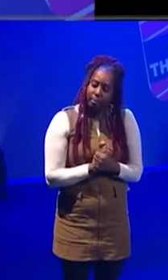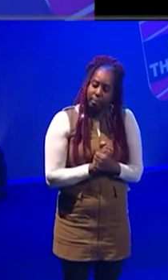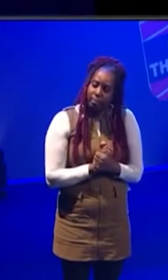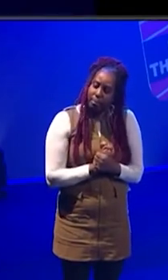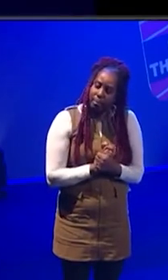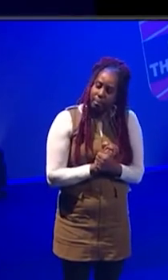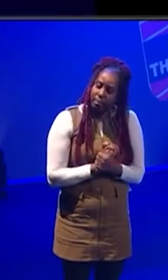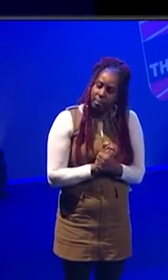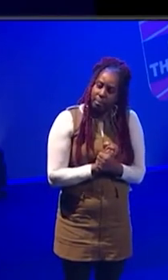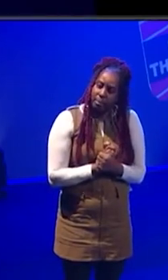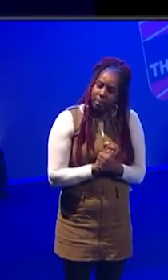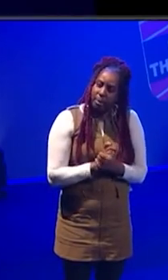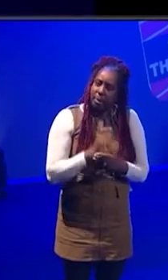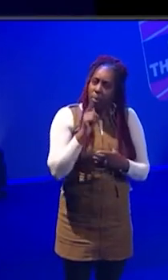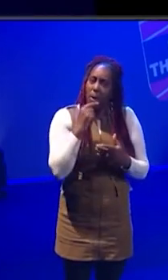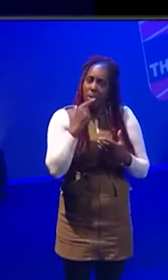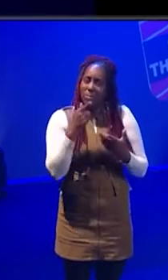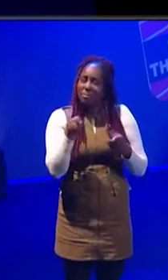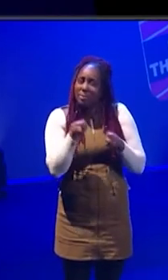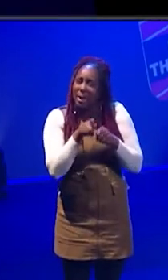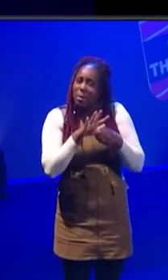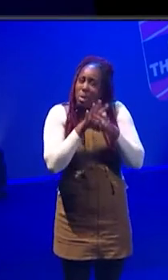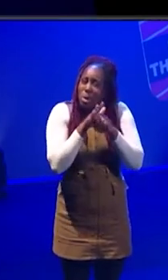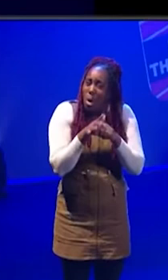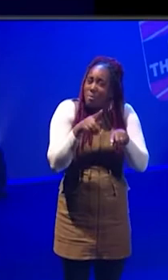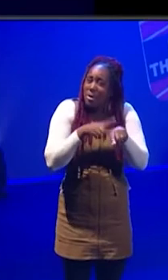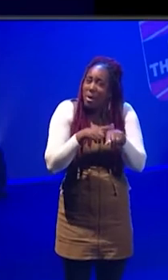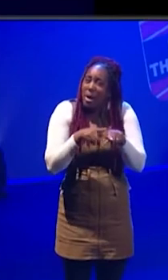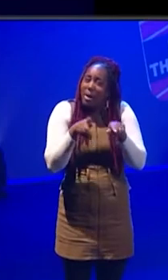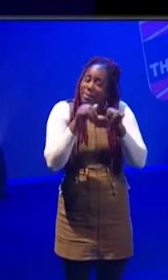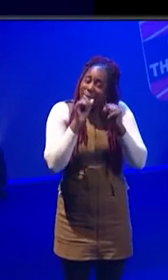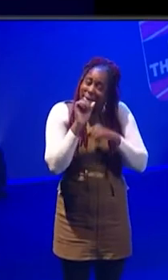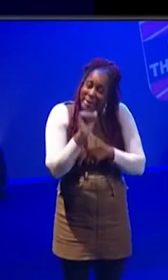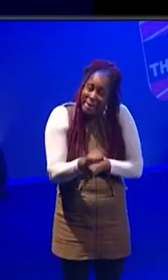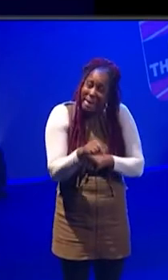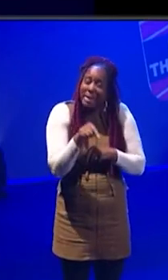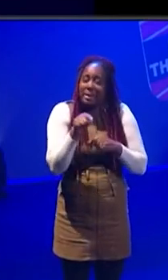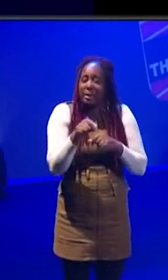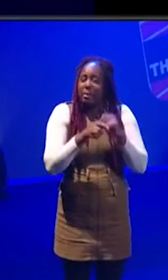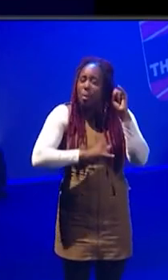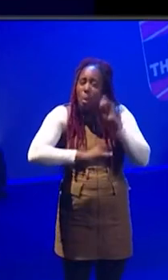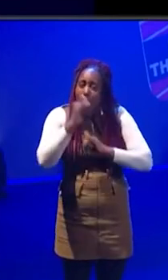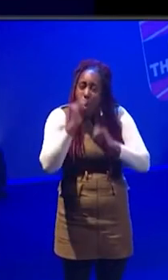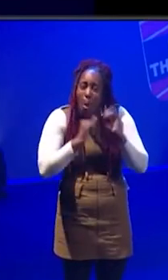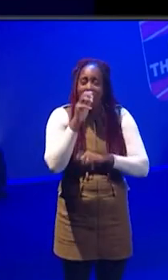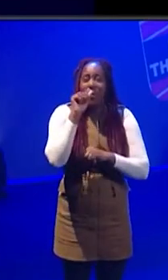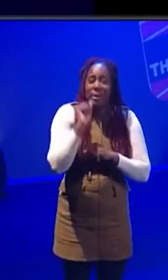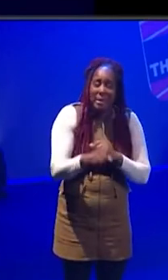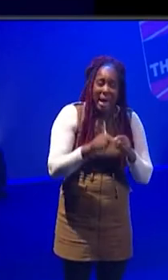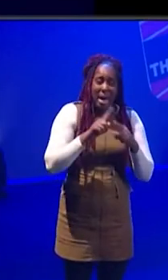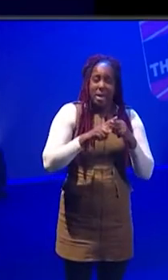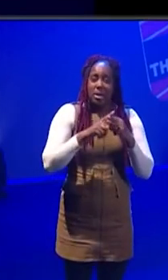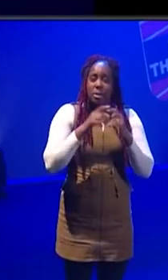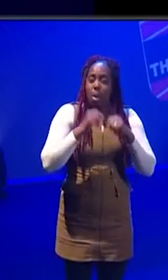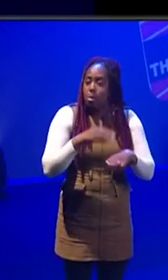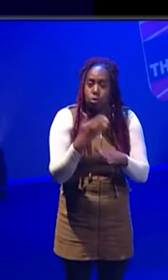pandemic, the pandemic yet. It has been terrible. Lots of people have lost their jobs. Lots of organizations